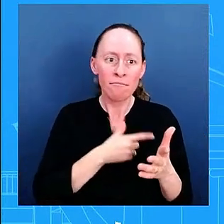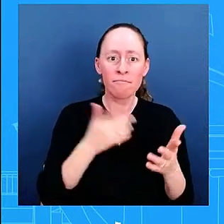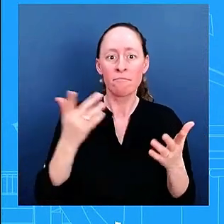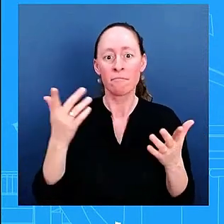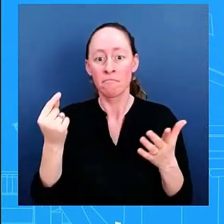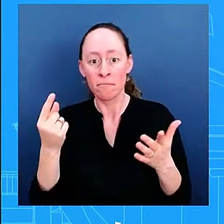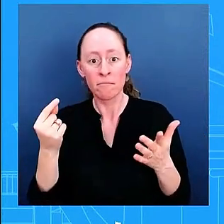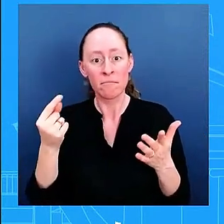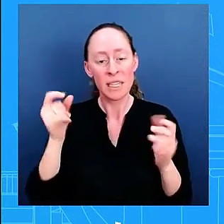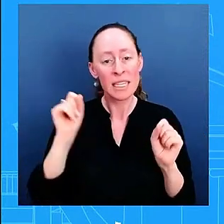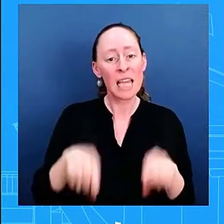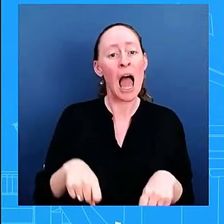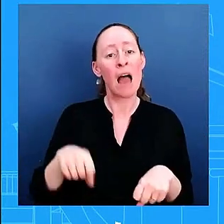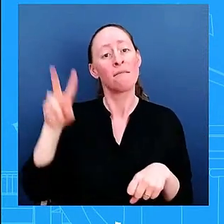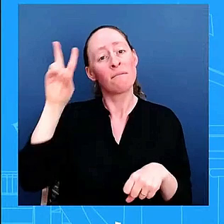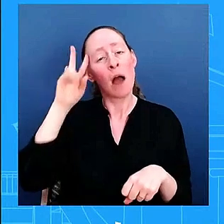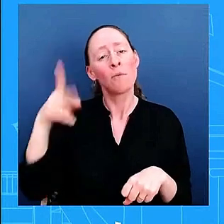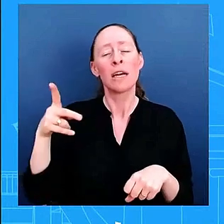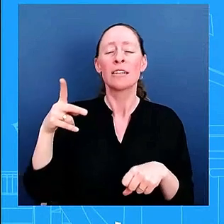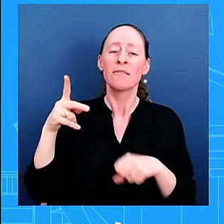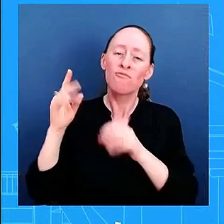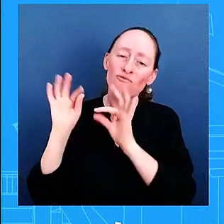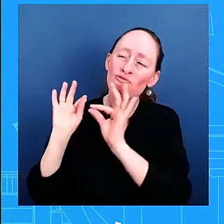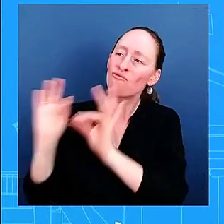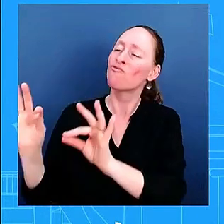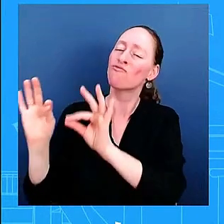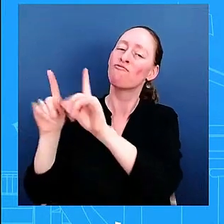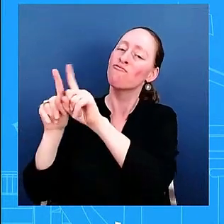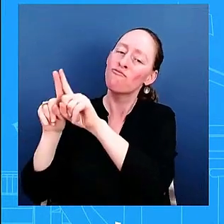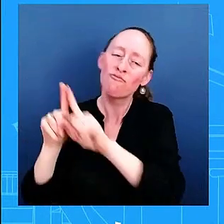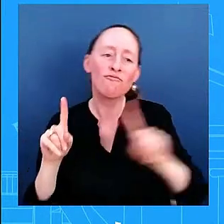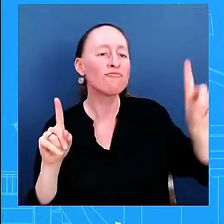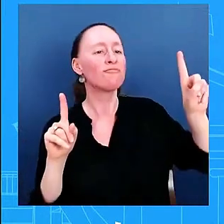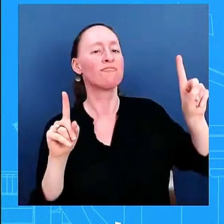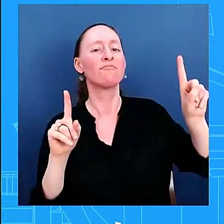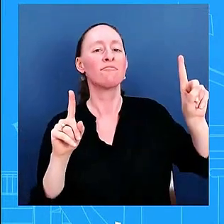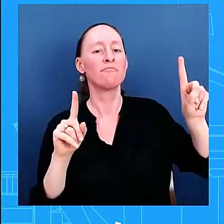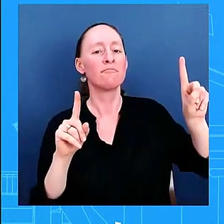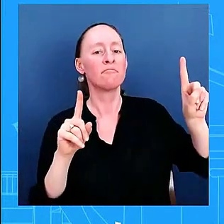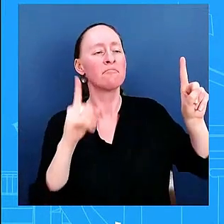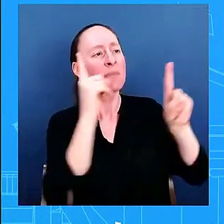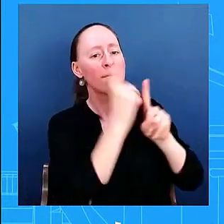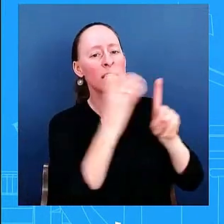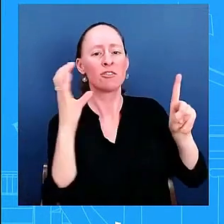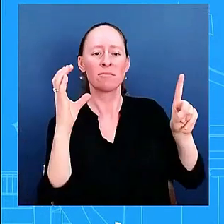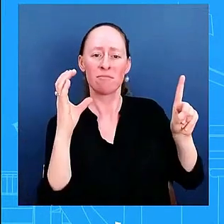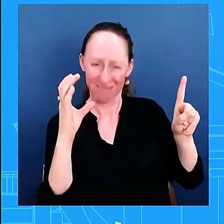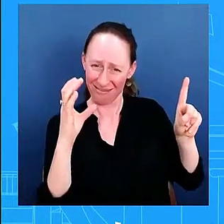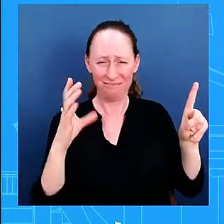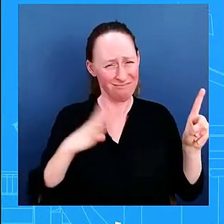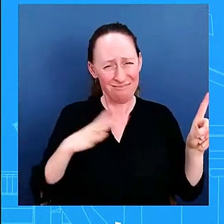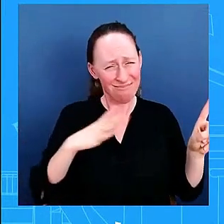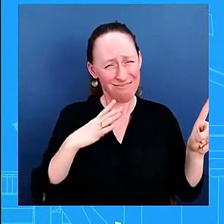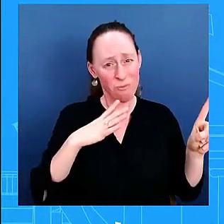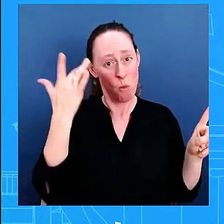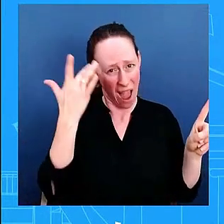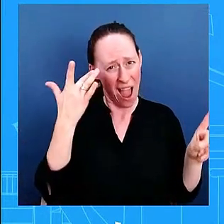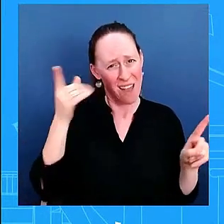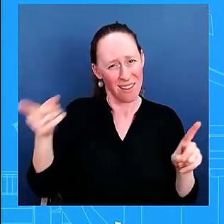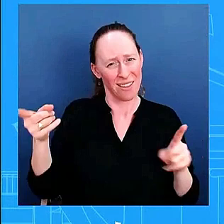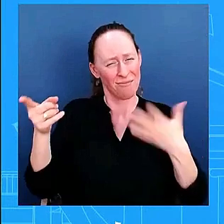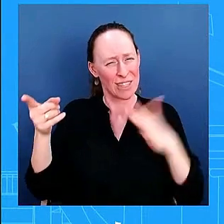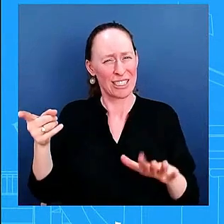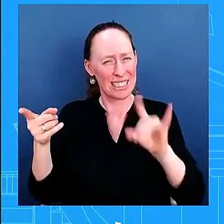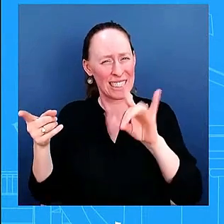about that he talked about how you know every president has to cut their own path uh he talked about uh how he was loyal to